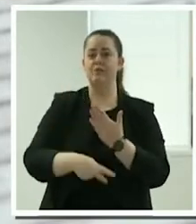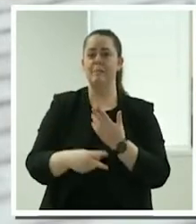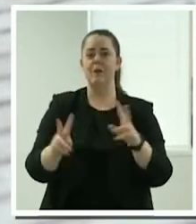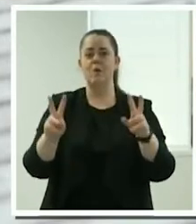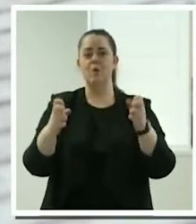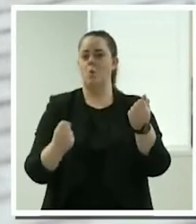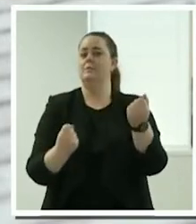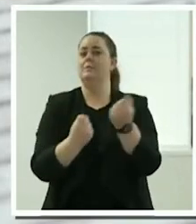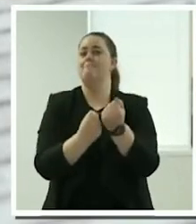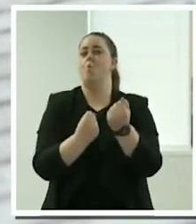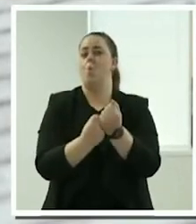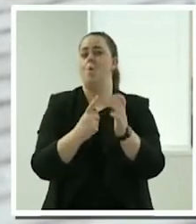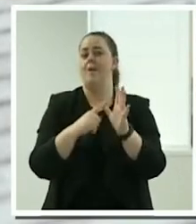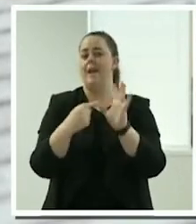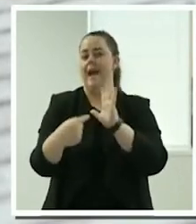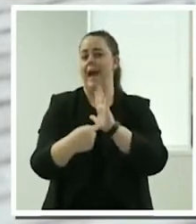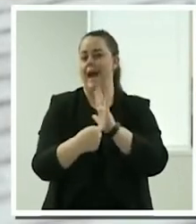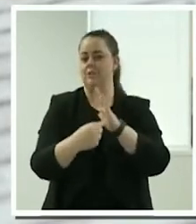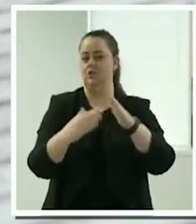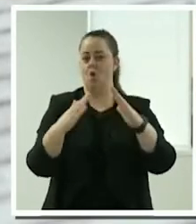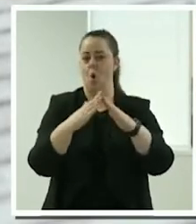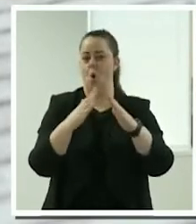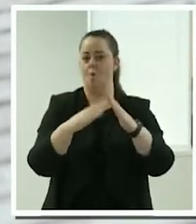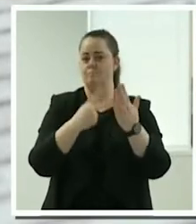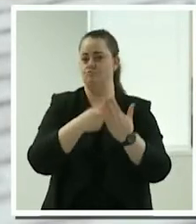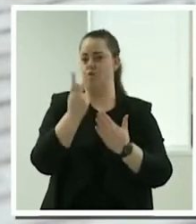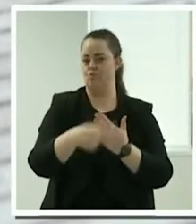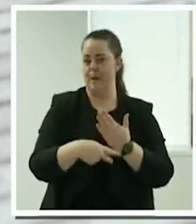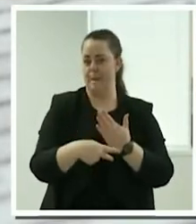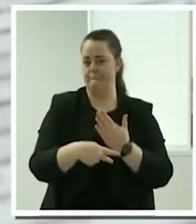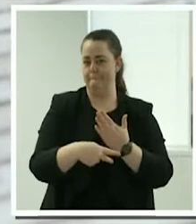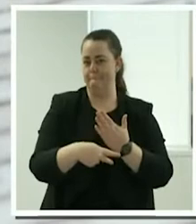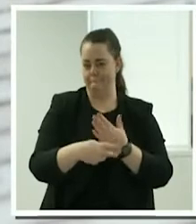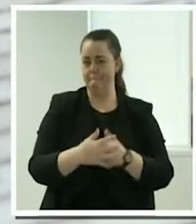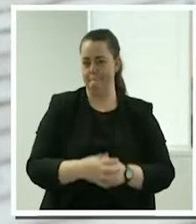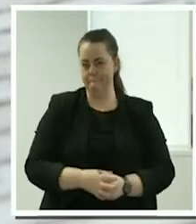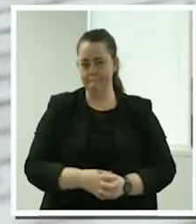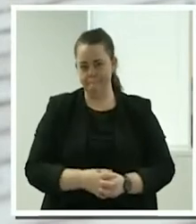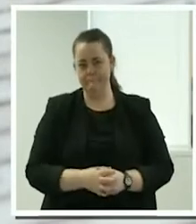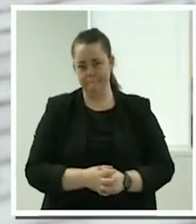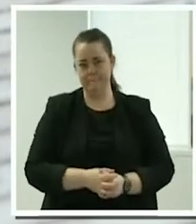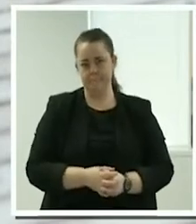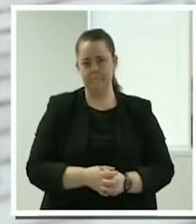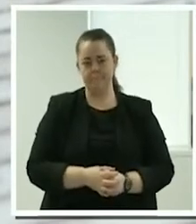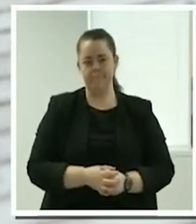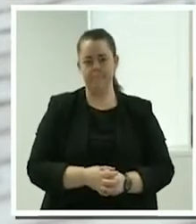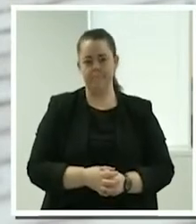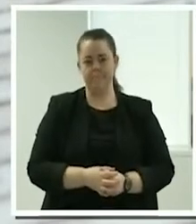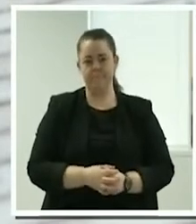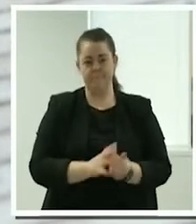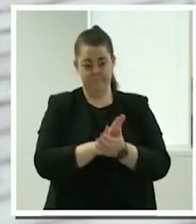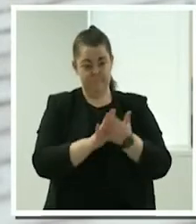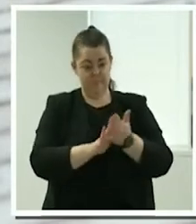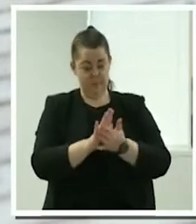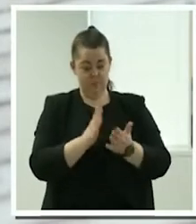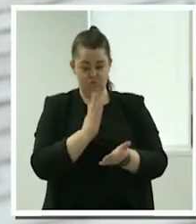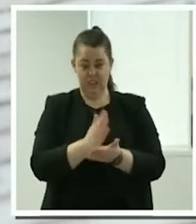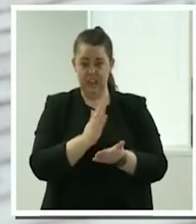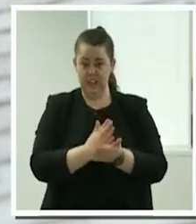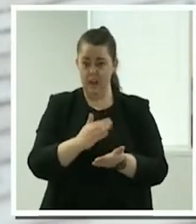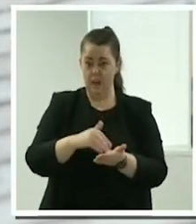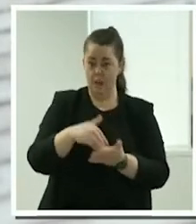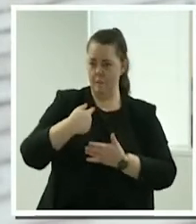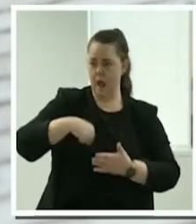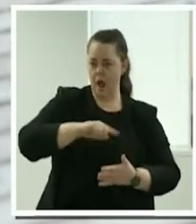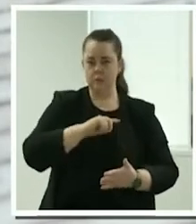home program. So this changing nature of support is really driving an opportunity for small business as